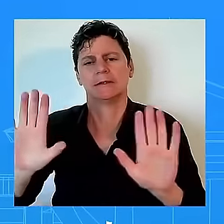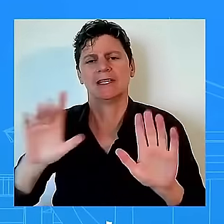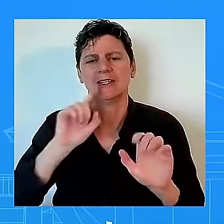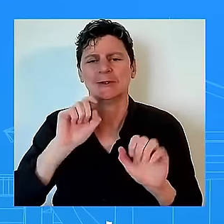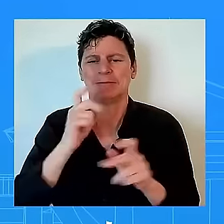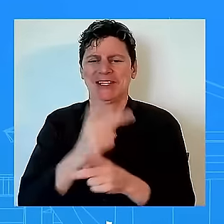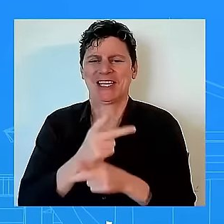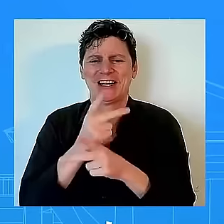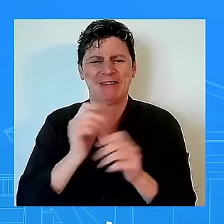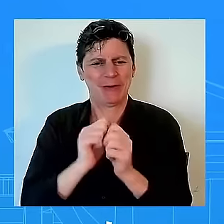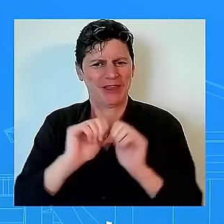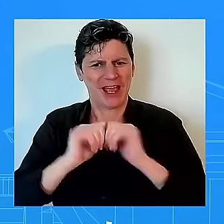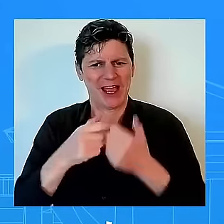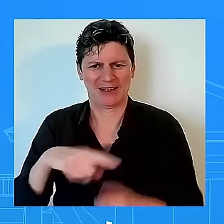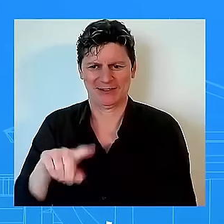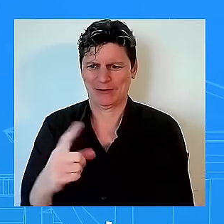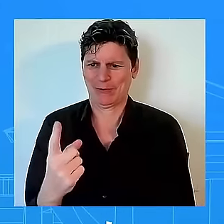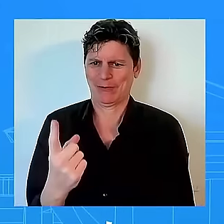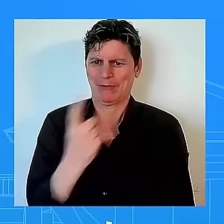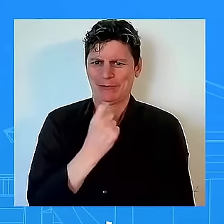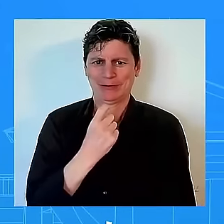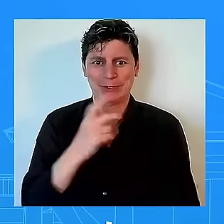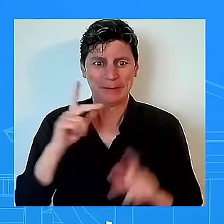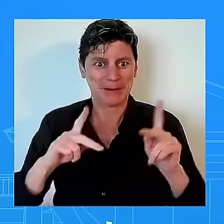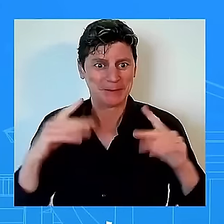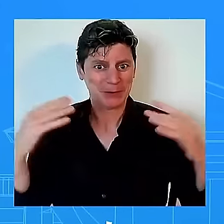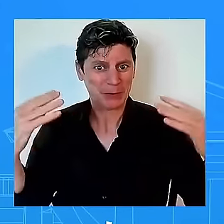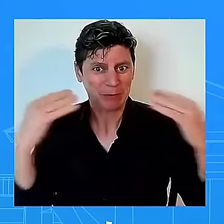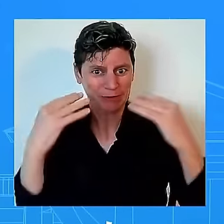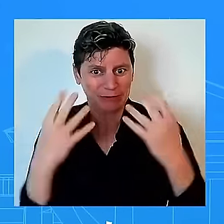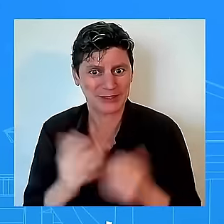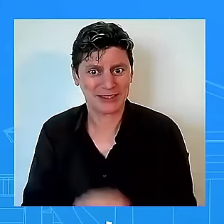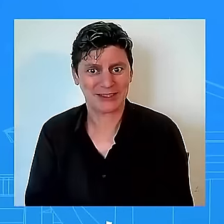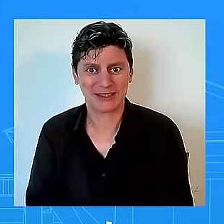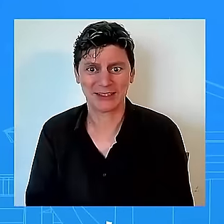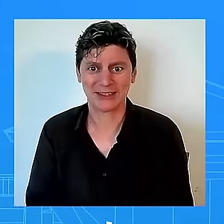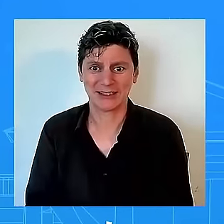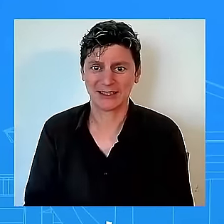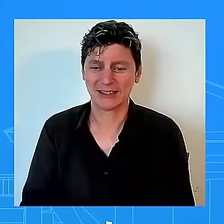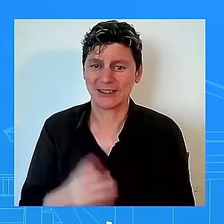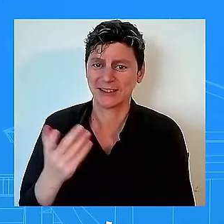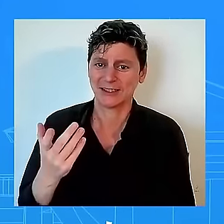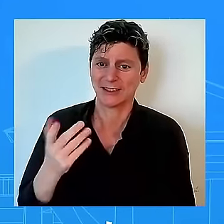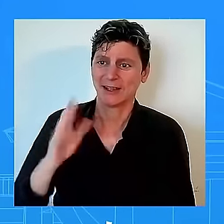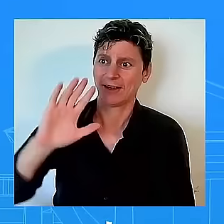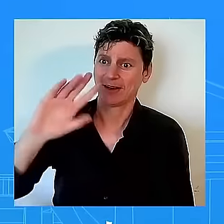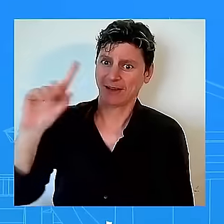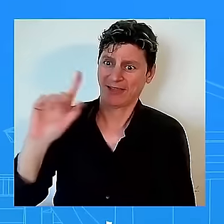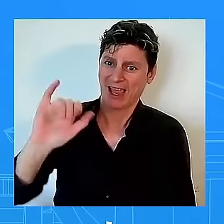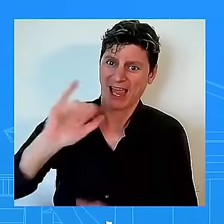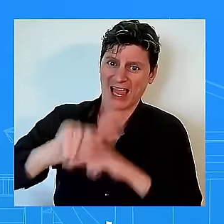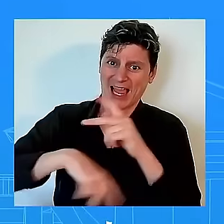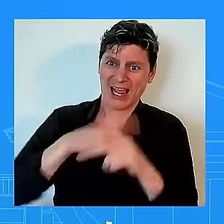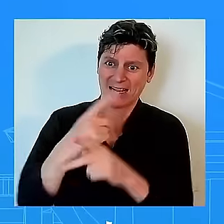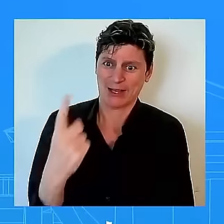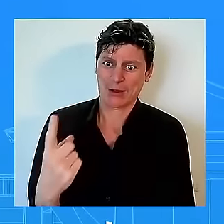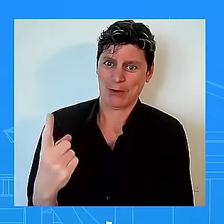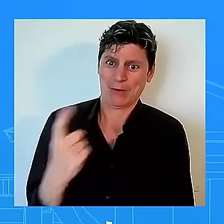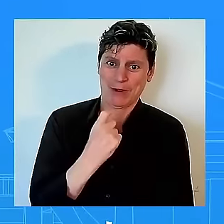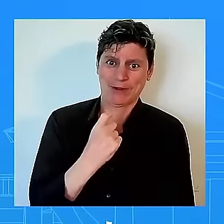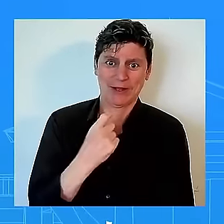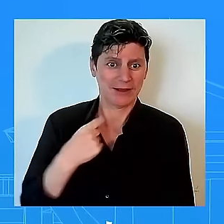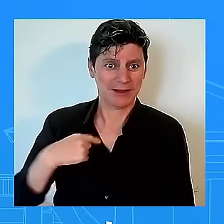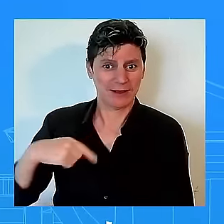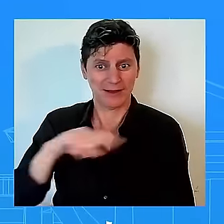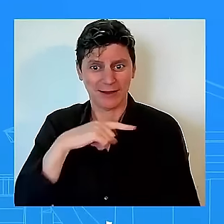and is what you are saying about us raising political violent right whatever however you just formulated it